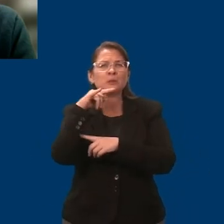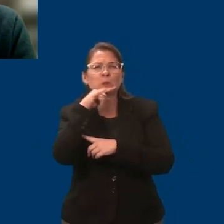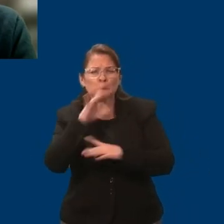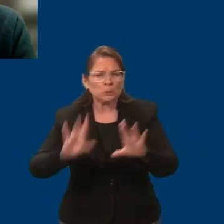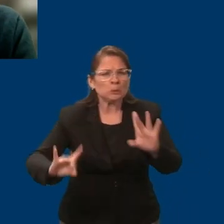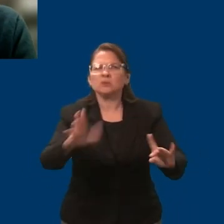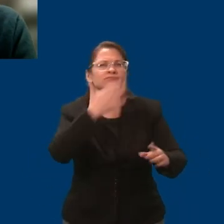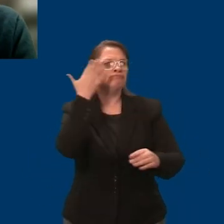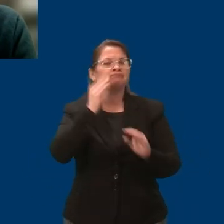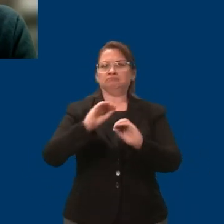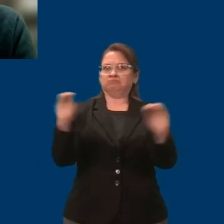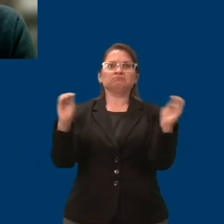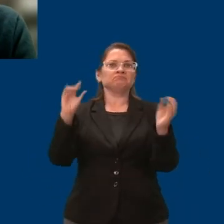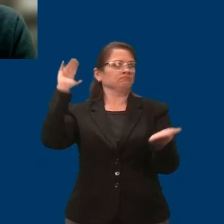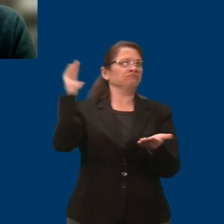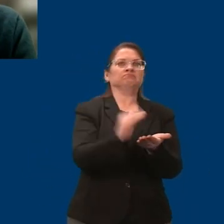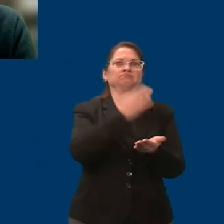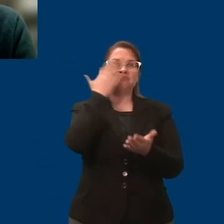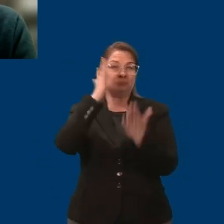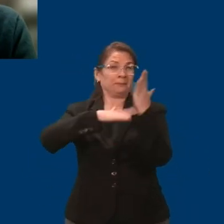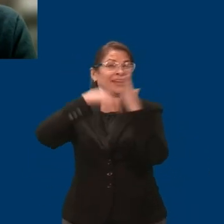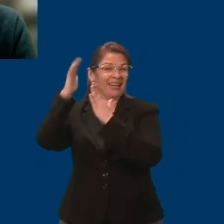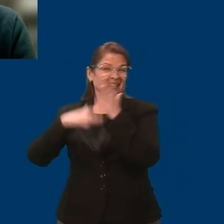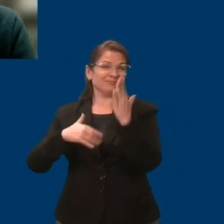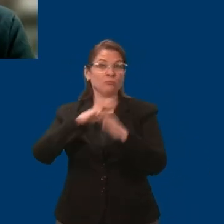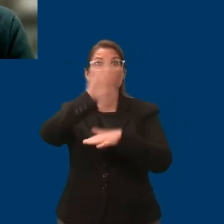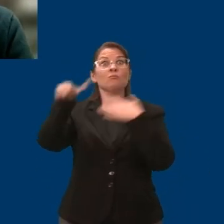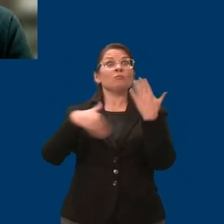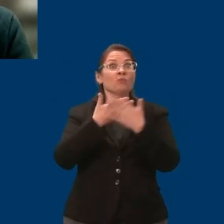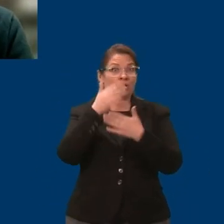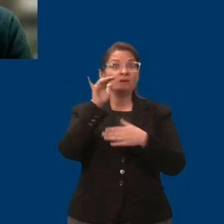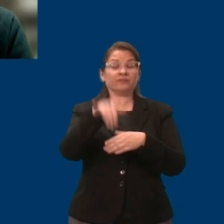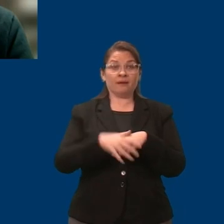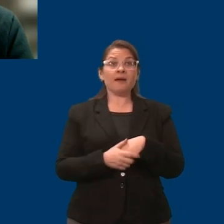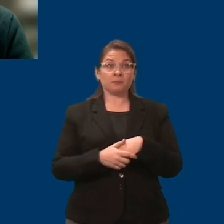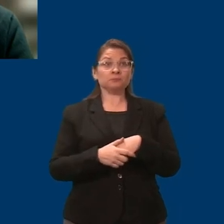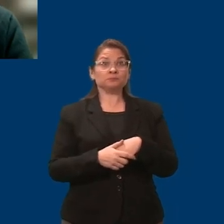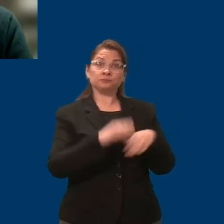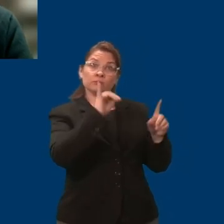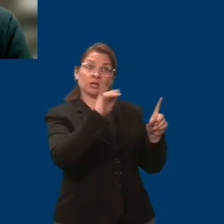Can you tell me more about how this policy change came to your attention?